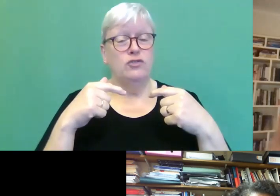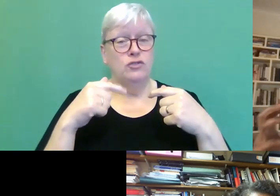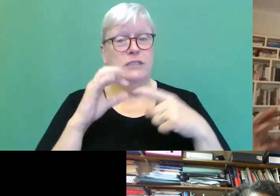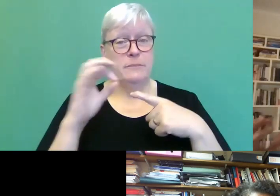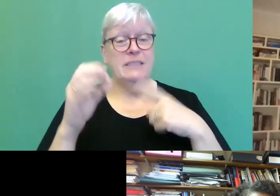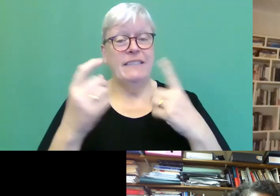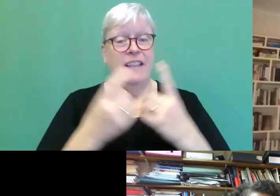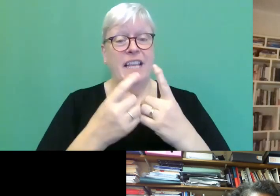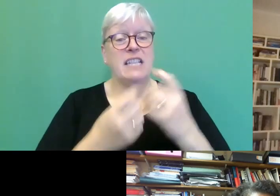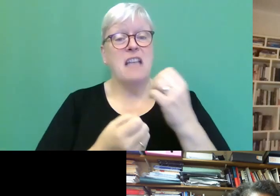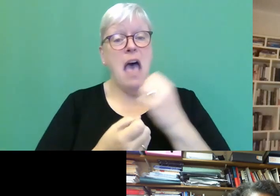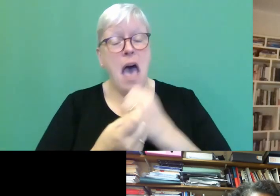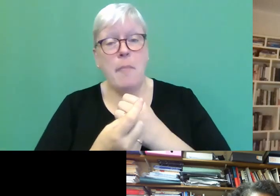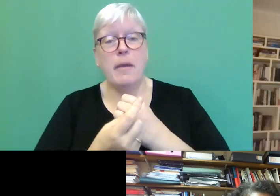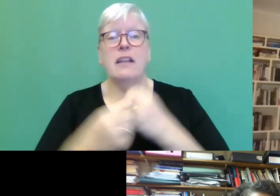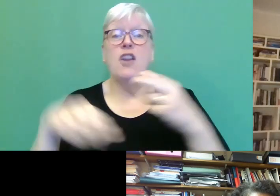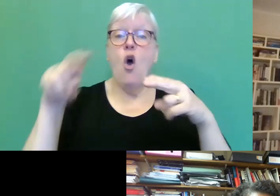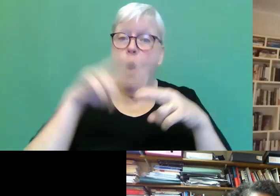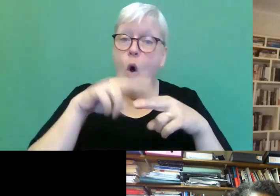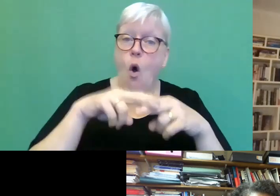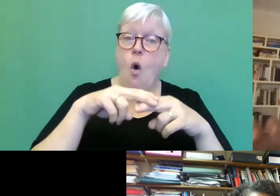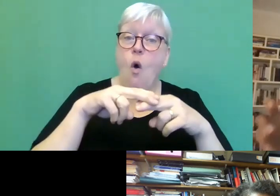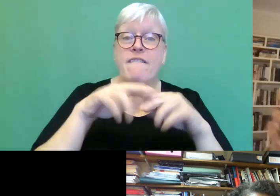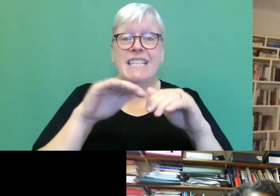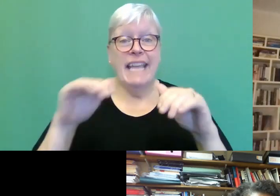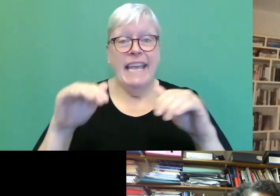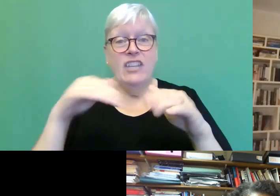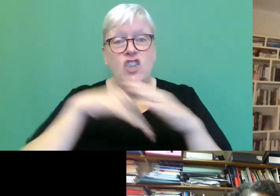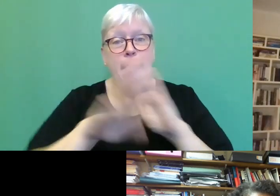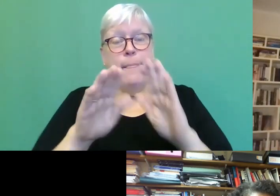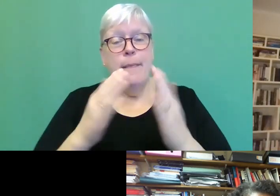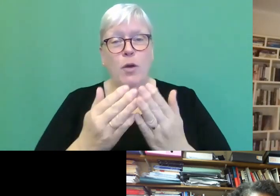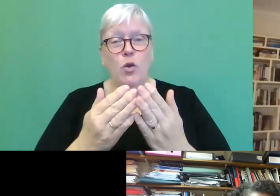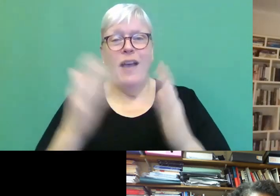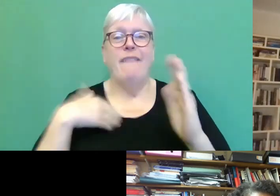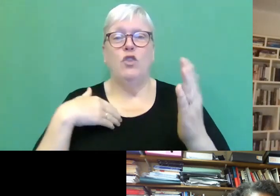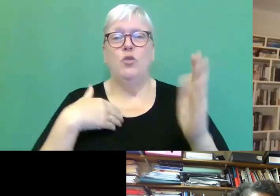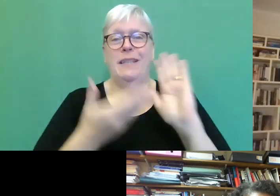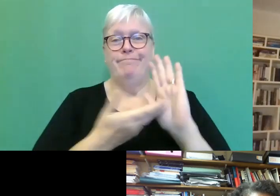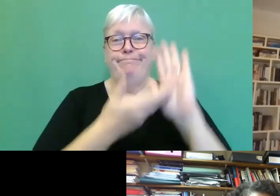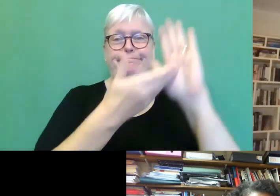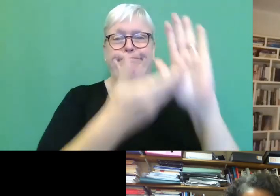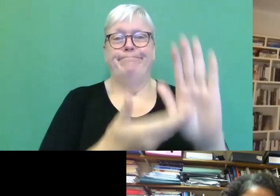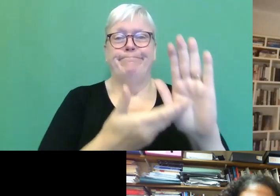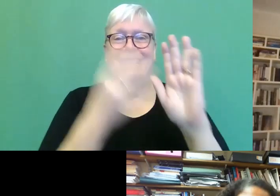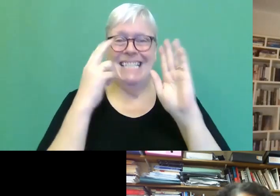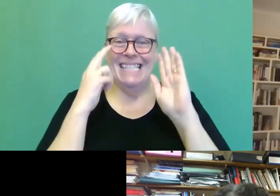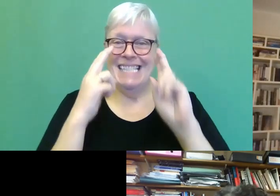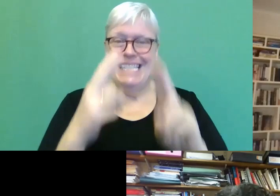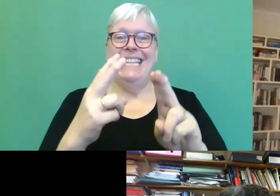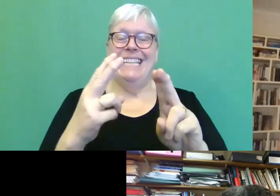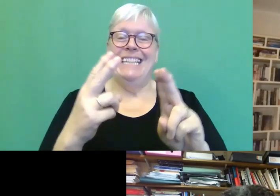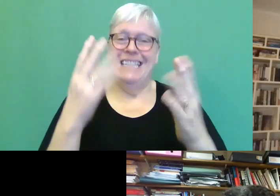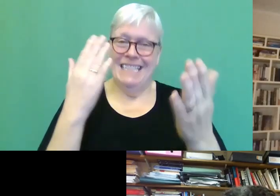happen off stage in the book that need to be actually seen, you know, presented on,